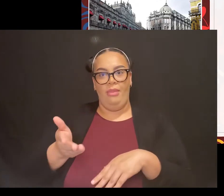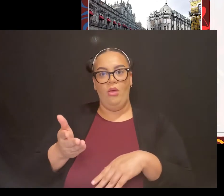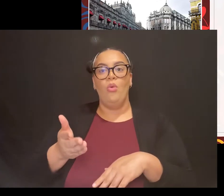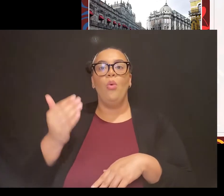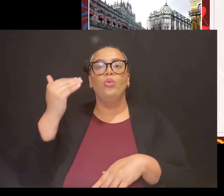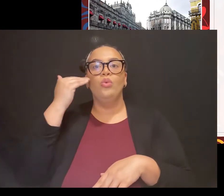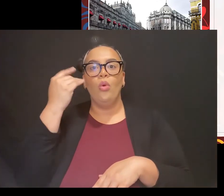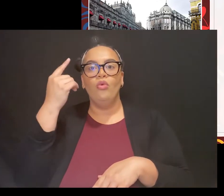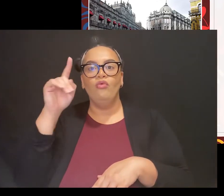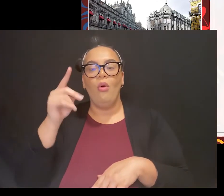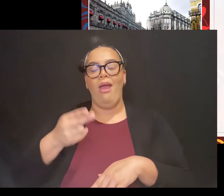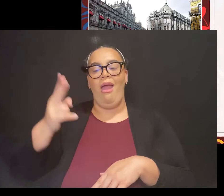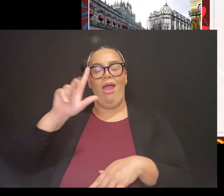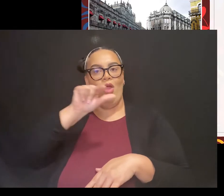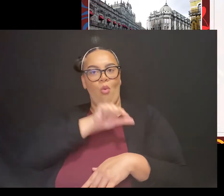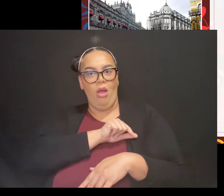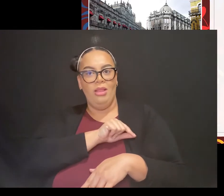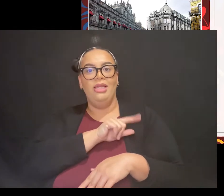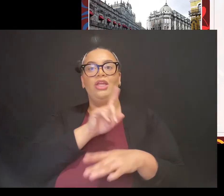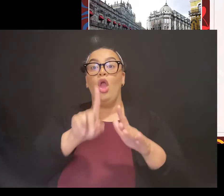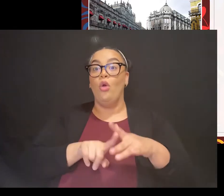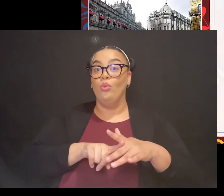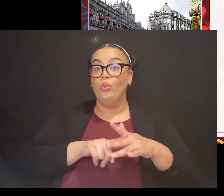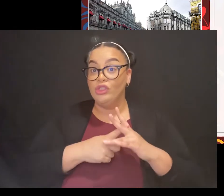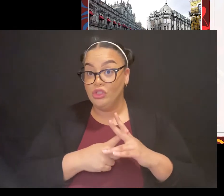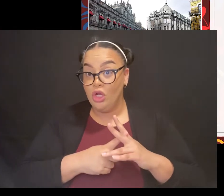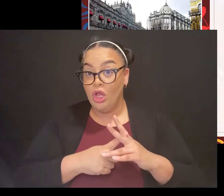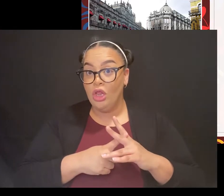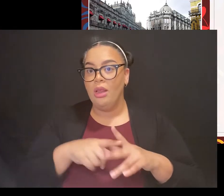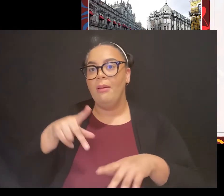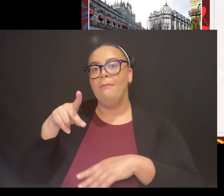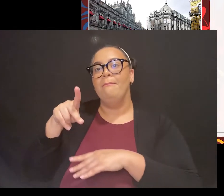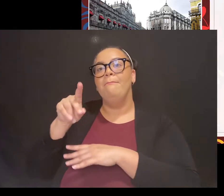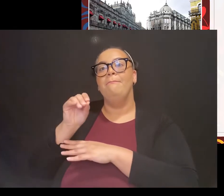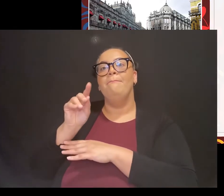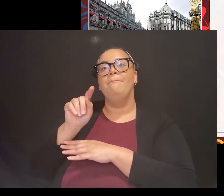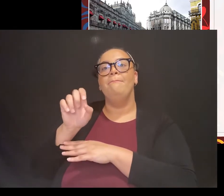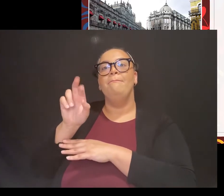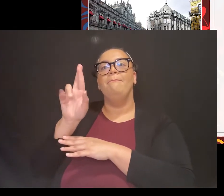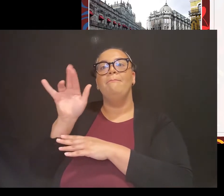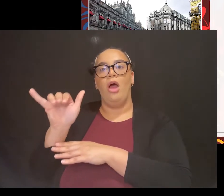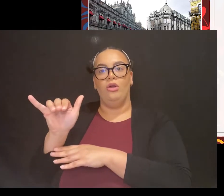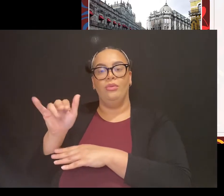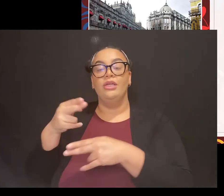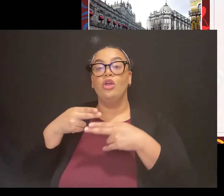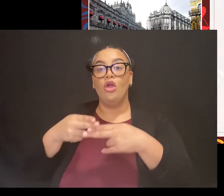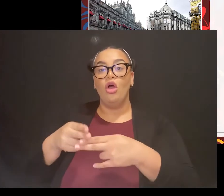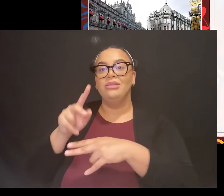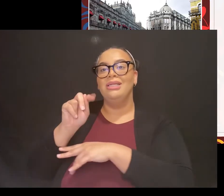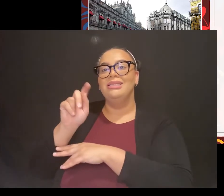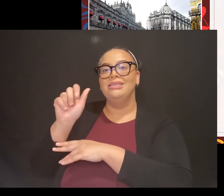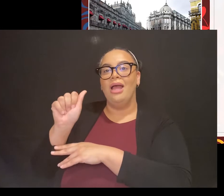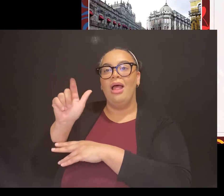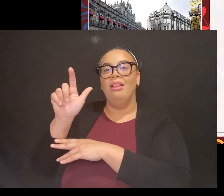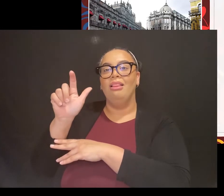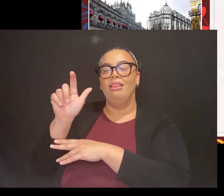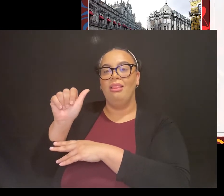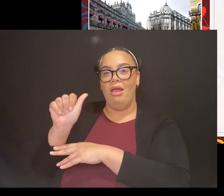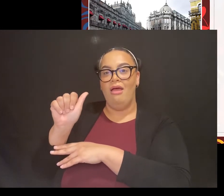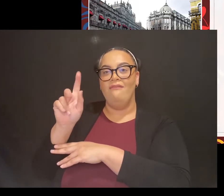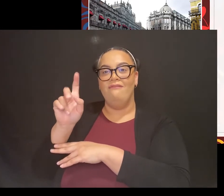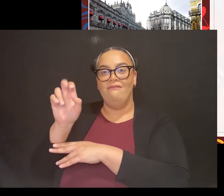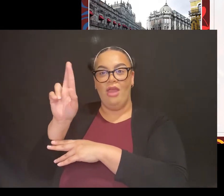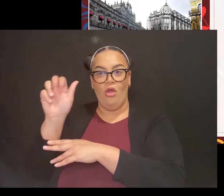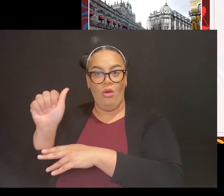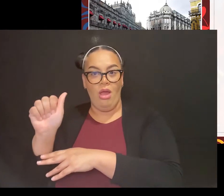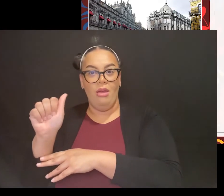pottery, and it's called Talavera pottery. And if you've seen knockoffs of it